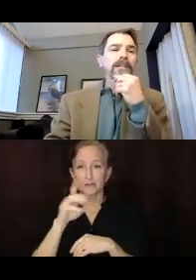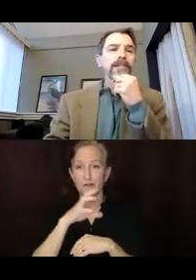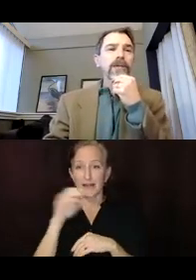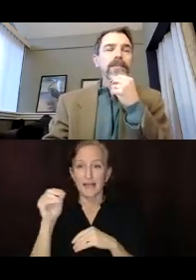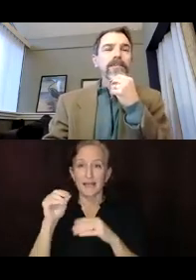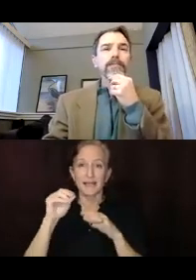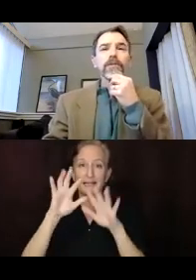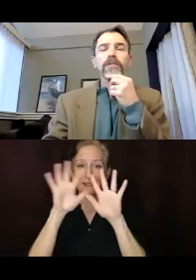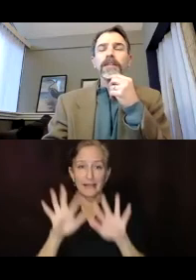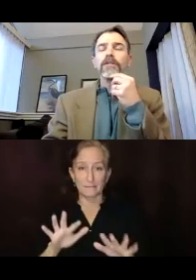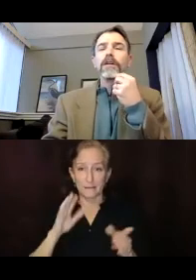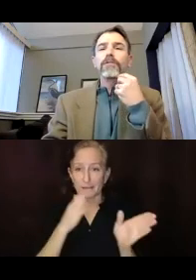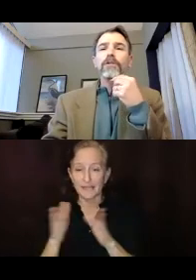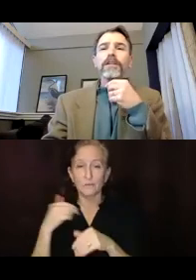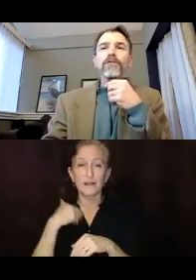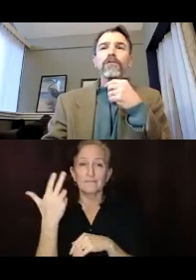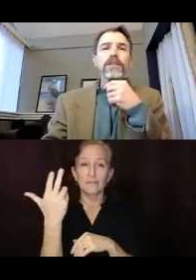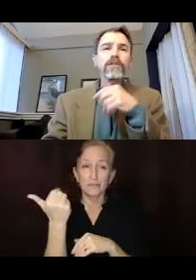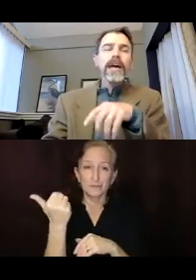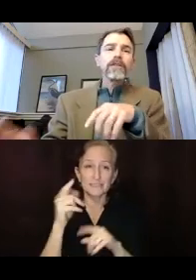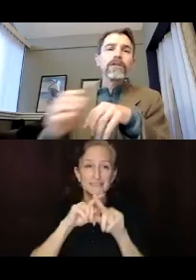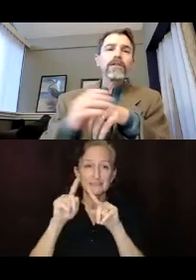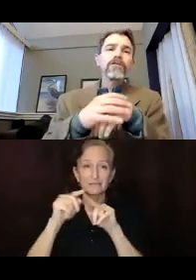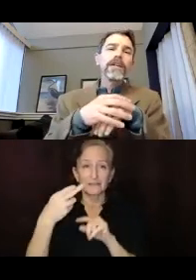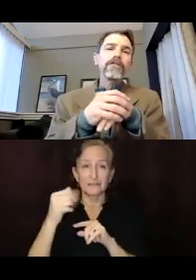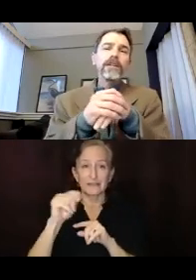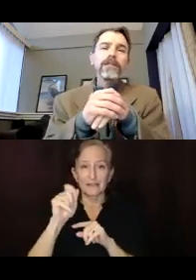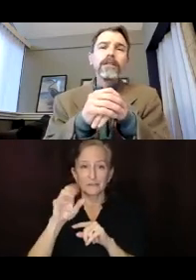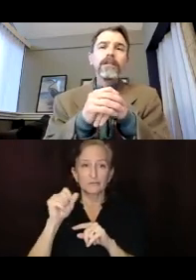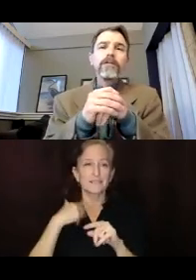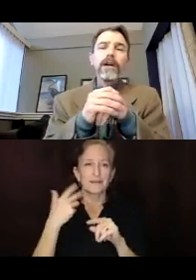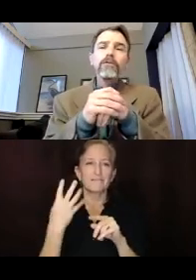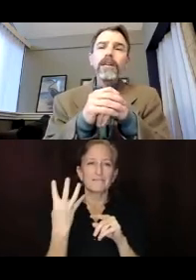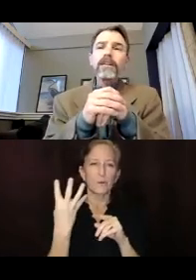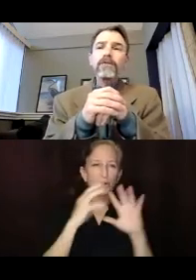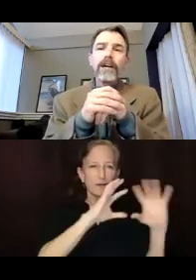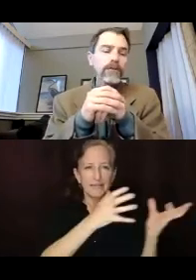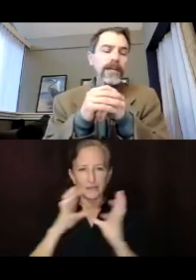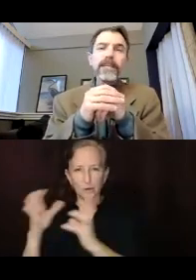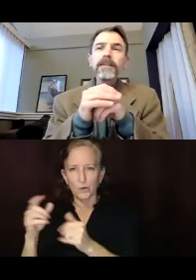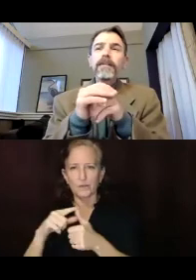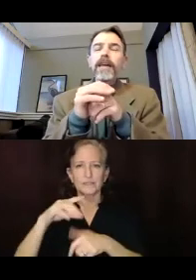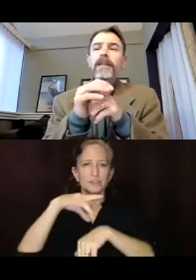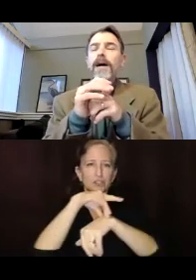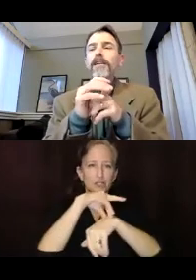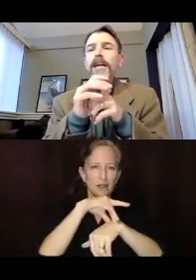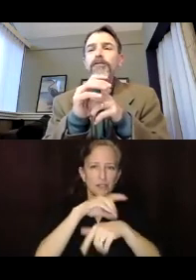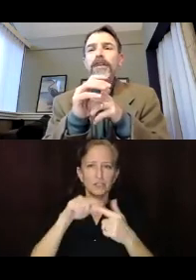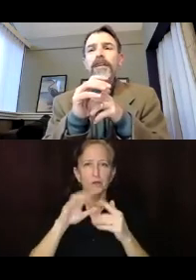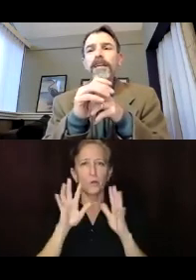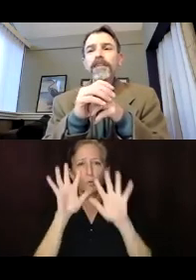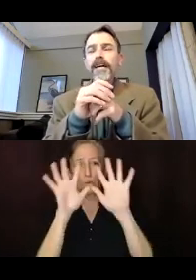represented here by these symbols. And they're broken into four different categories. biologic, weather-related, fire-related, and then